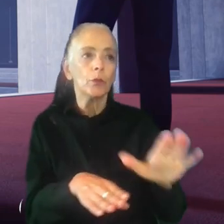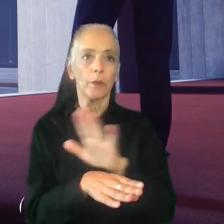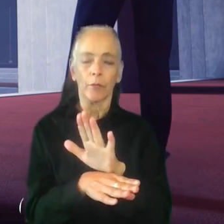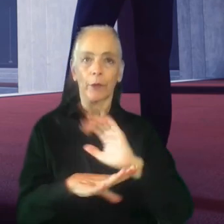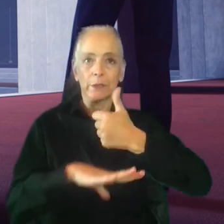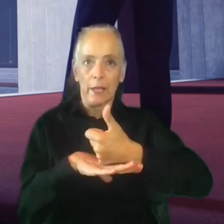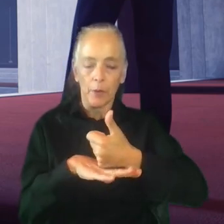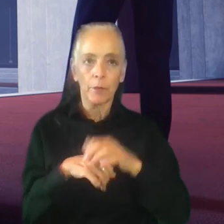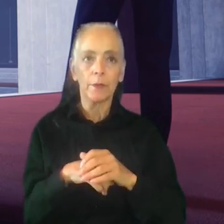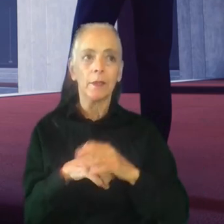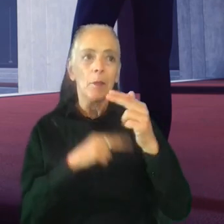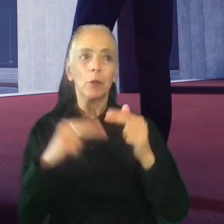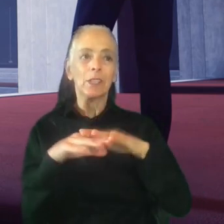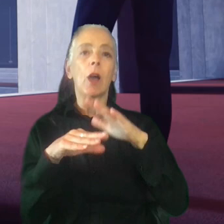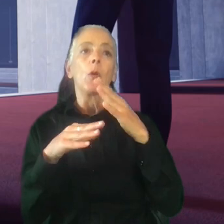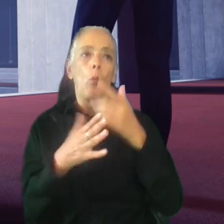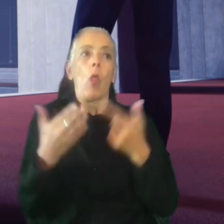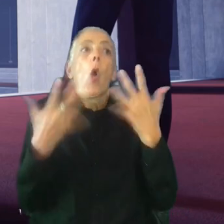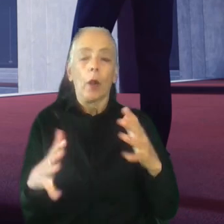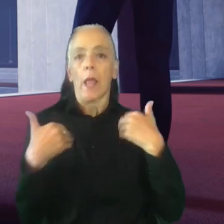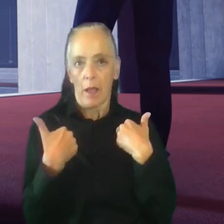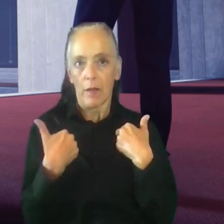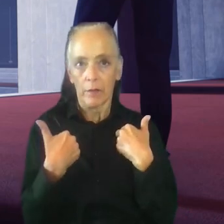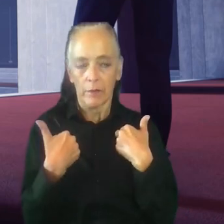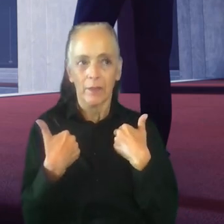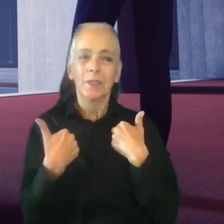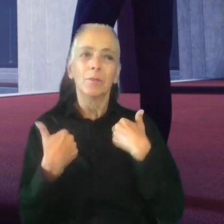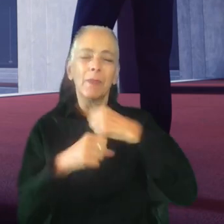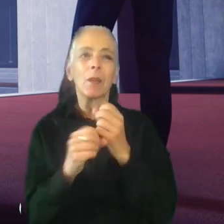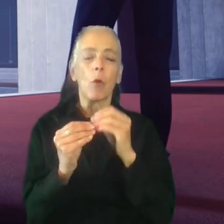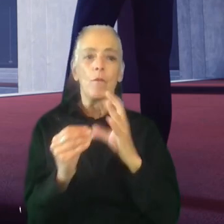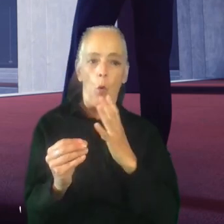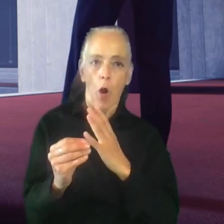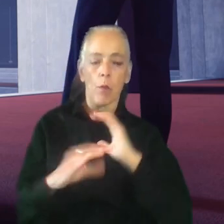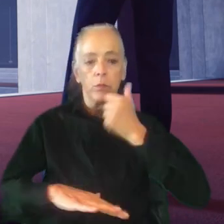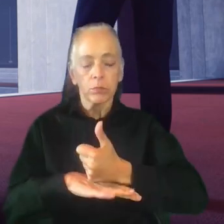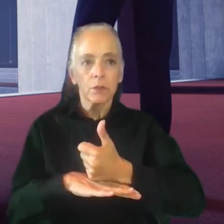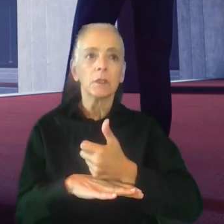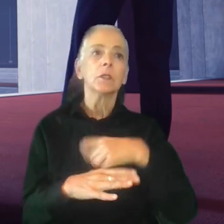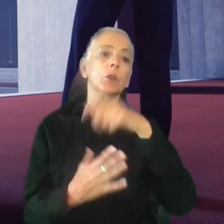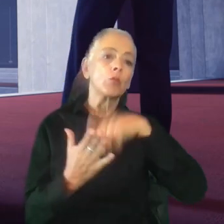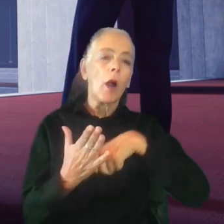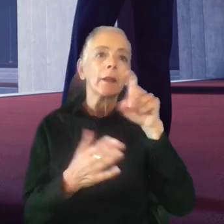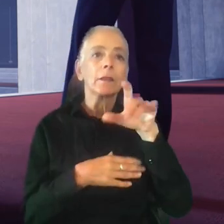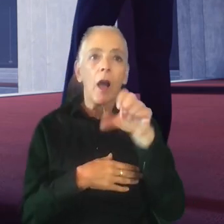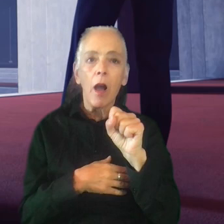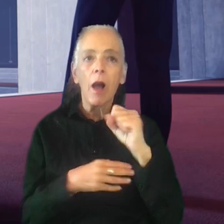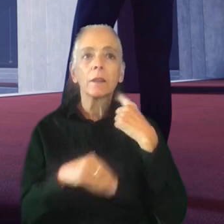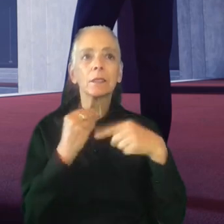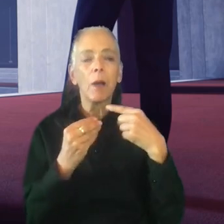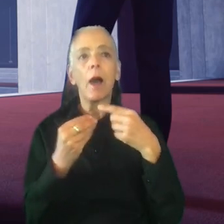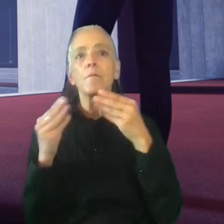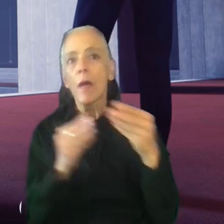building on top of what they had previously done. Formalizing what they were doing, writing documentation on best practices, methods,